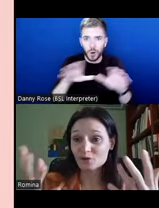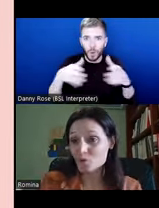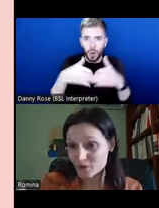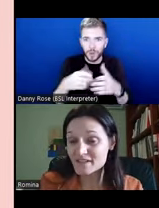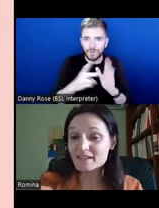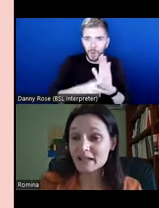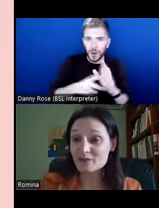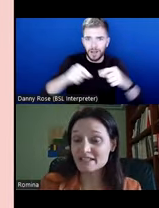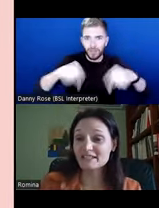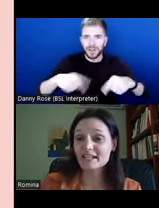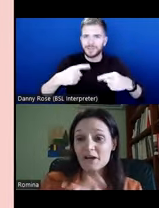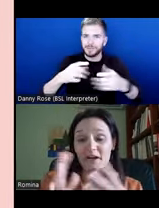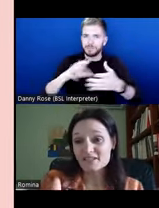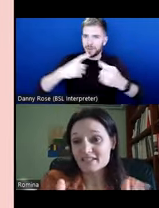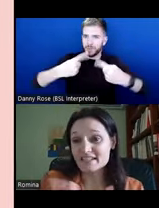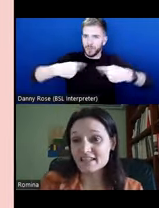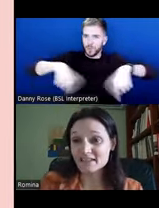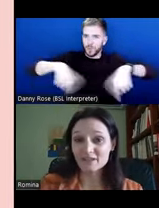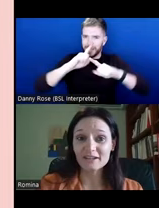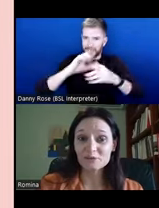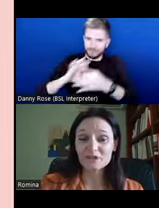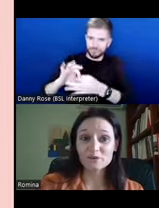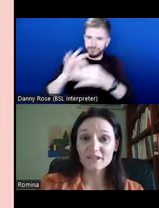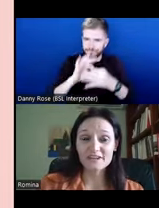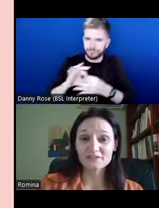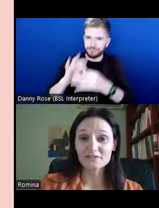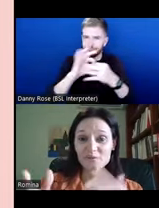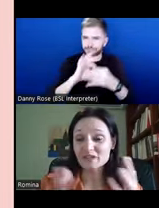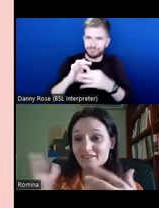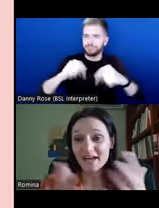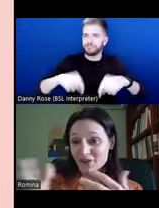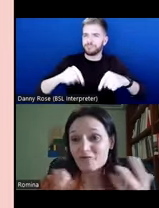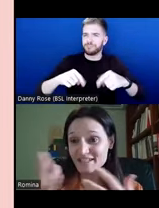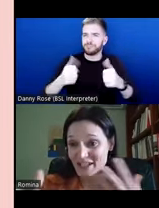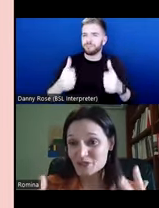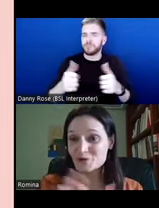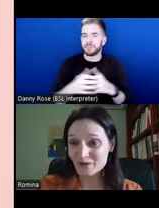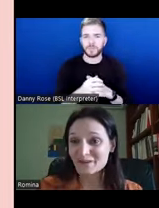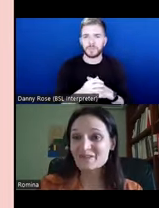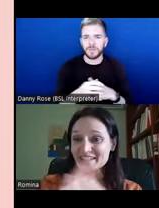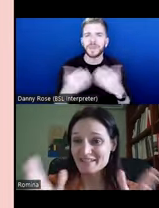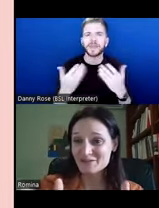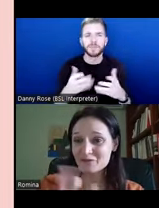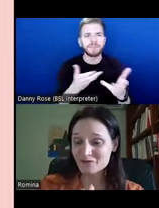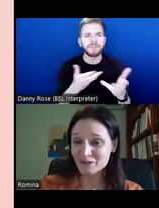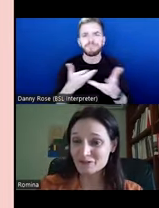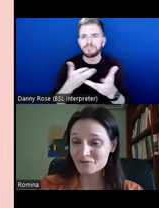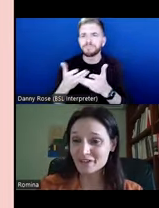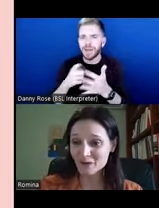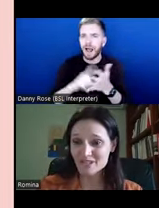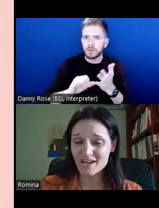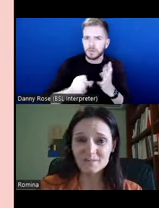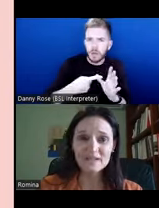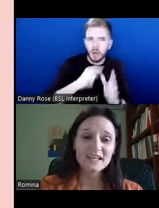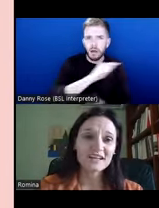us to work on this collaboratively. Just to say that, you know, we have been having conversations with Elsa and Asifa for a very long,